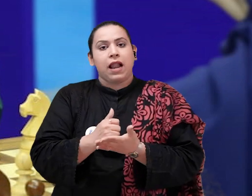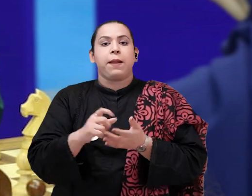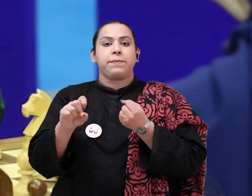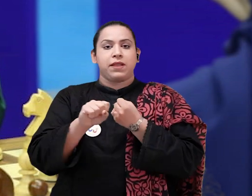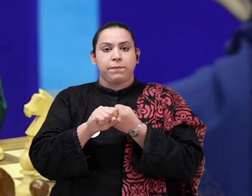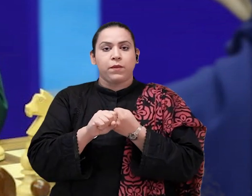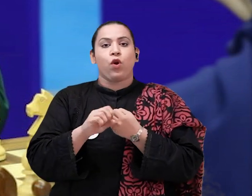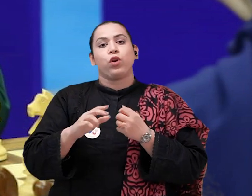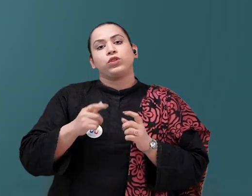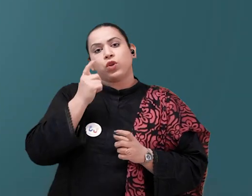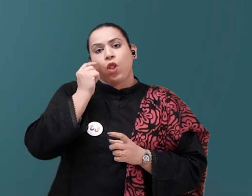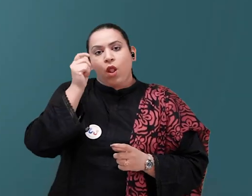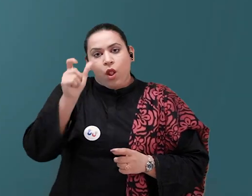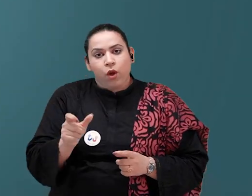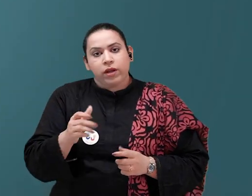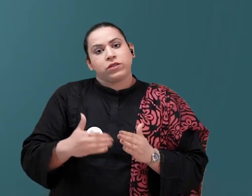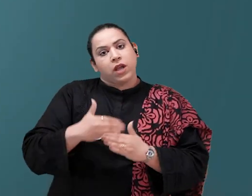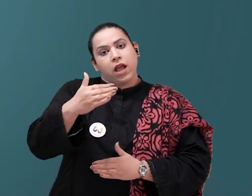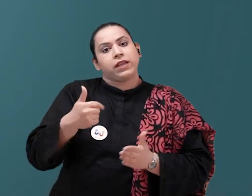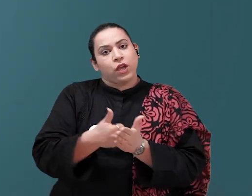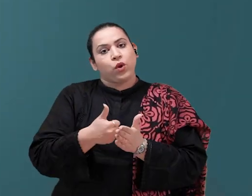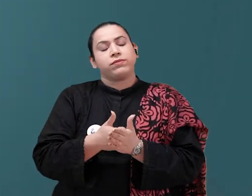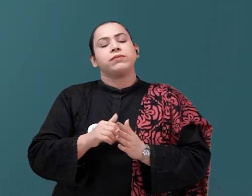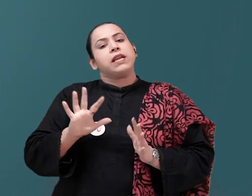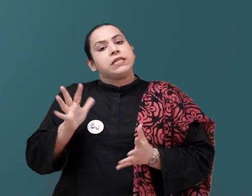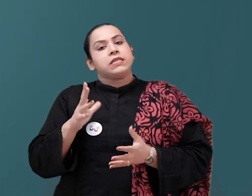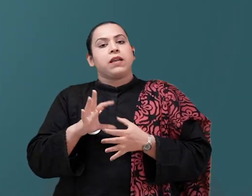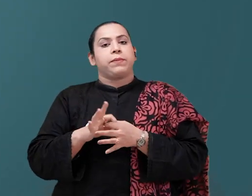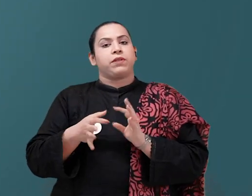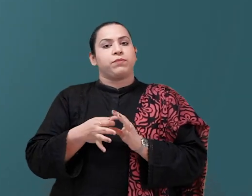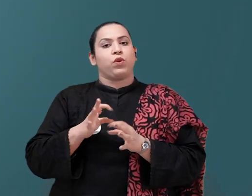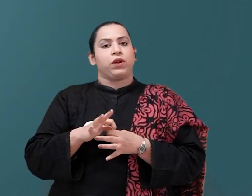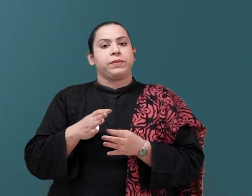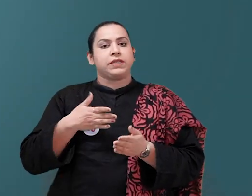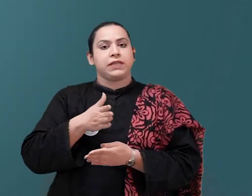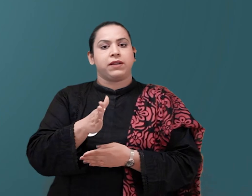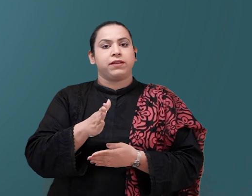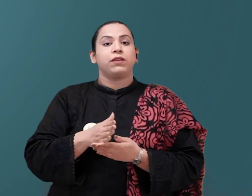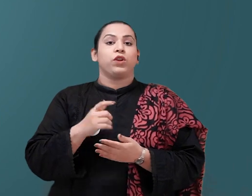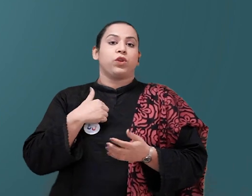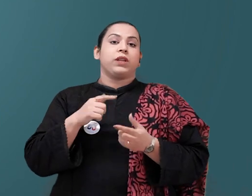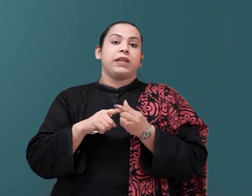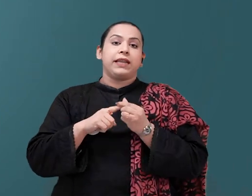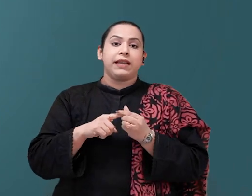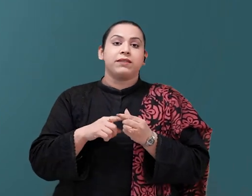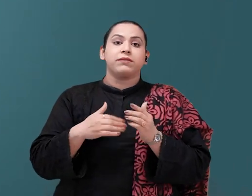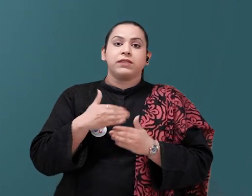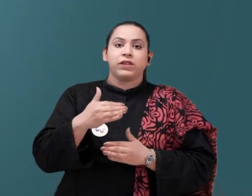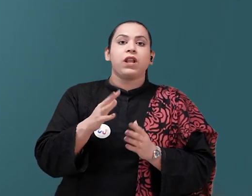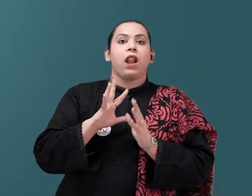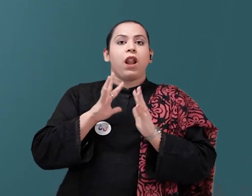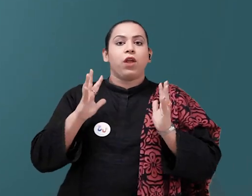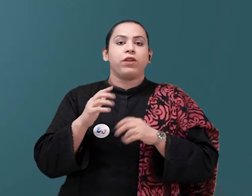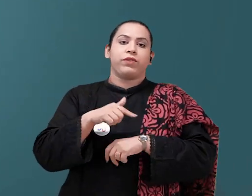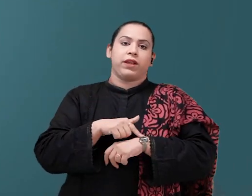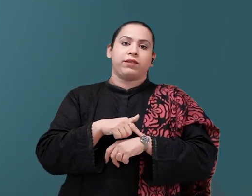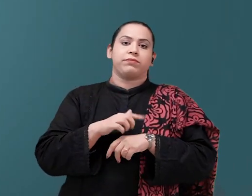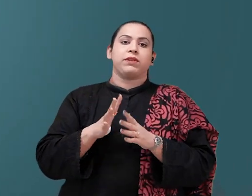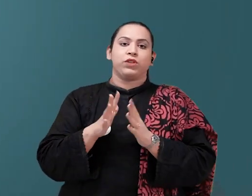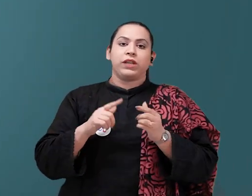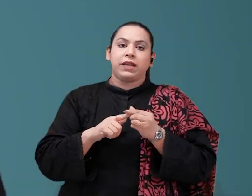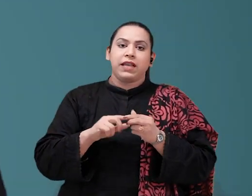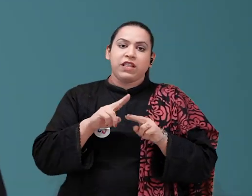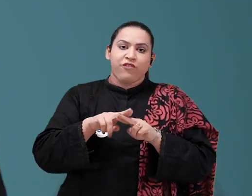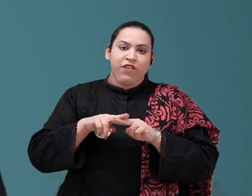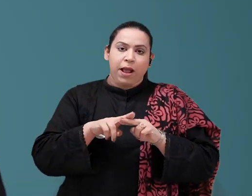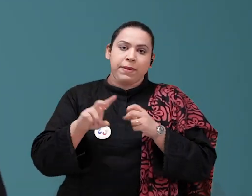they in sport, you need three things. You need a lot of time. You need your family support. And, the next